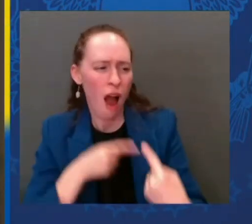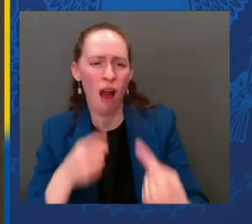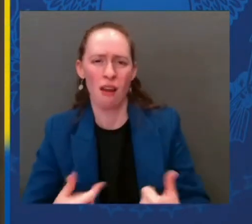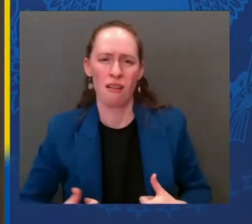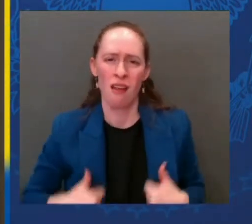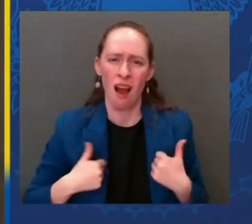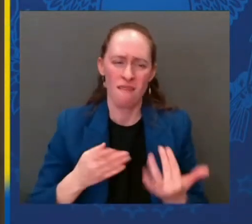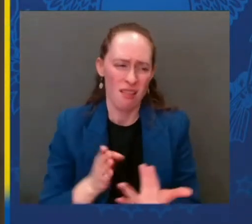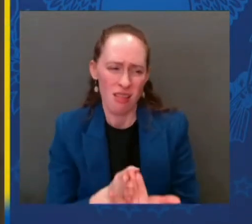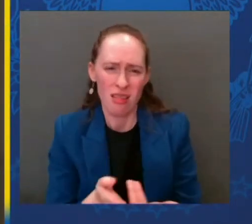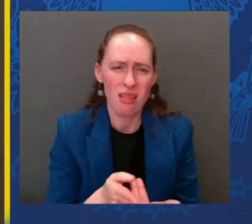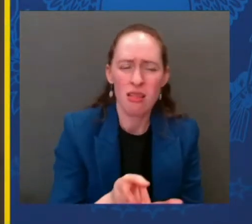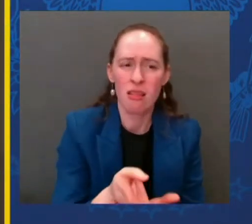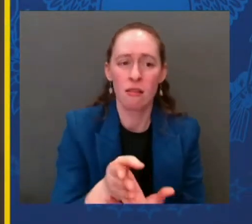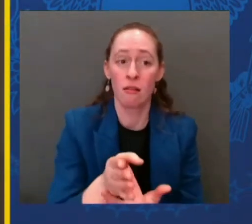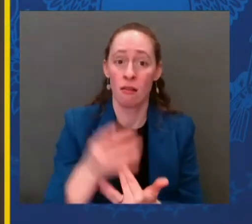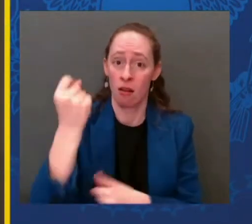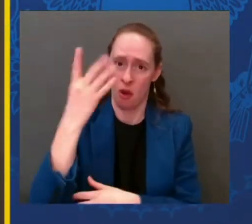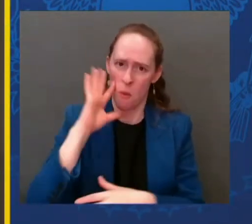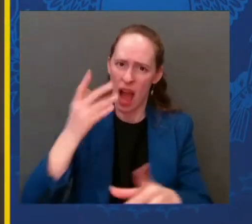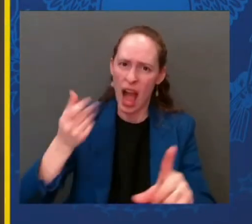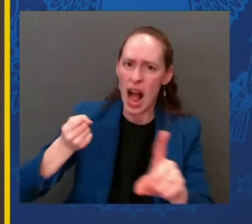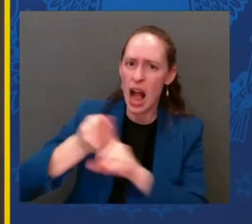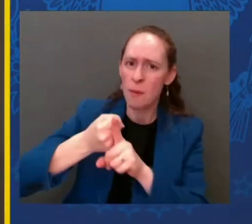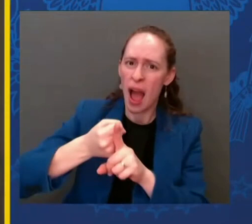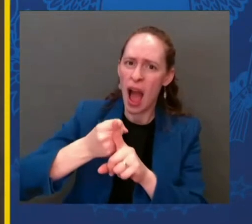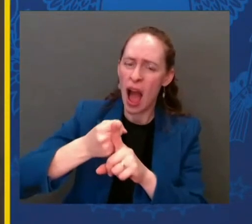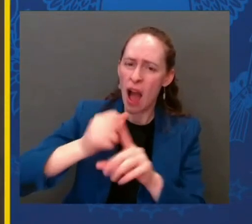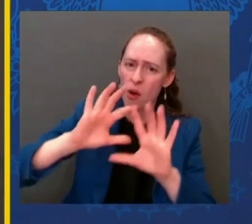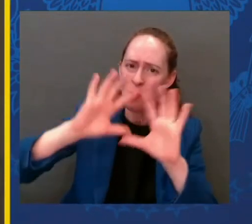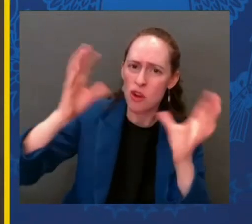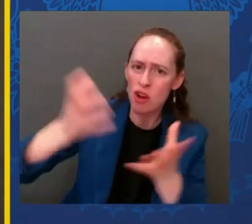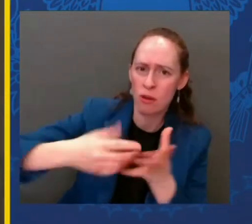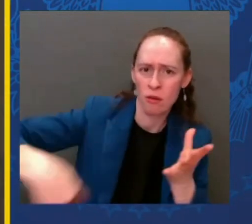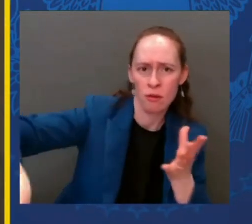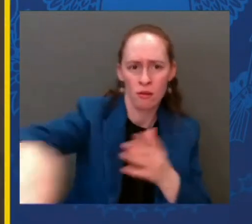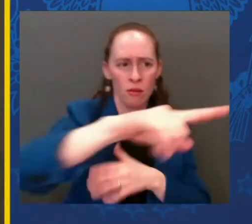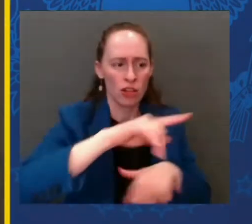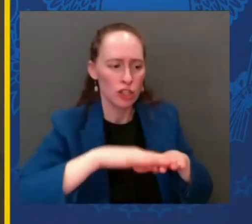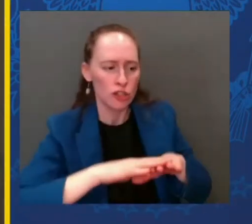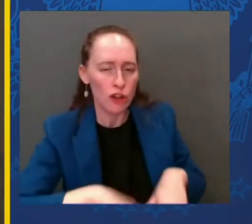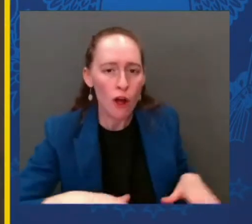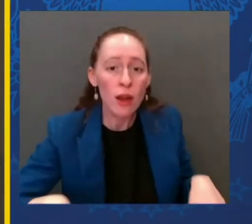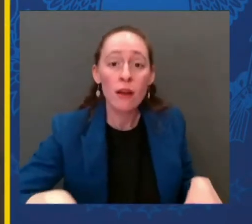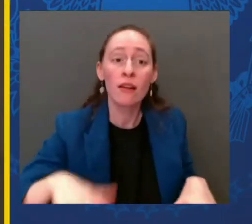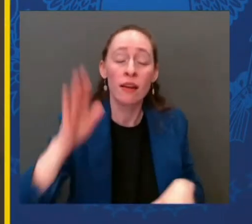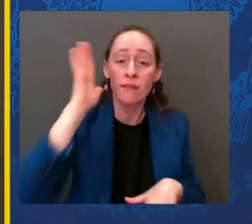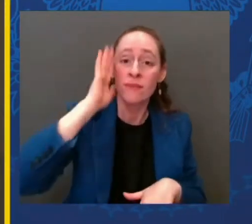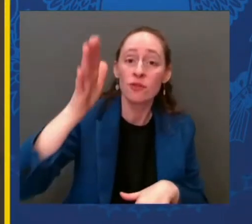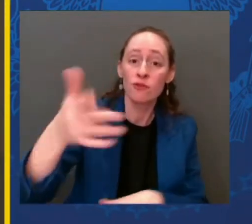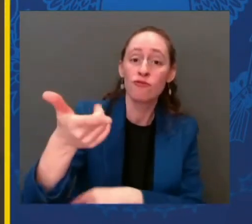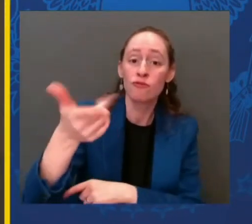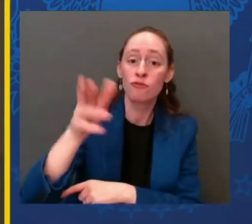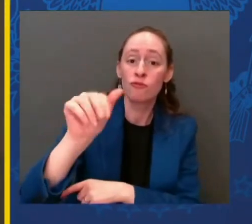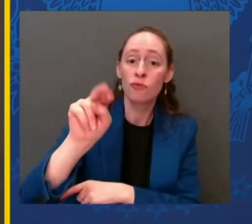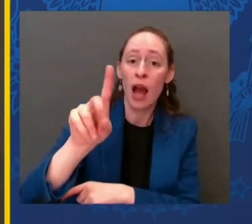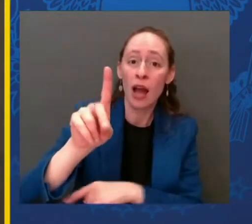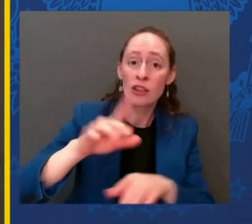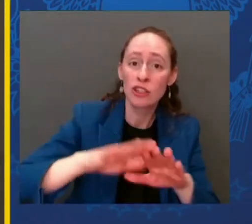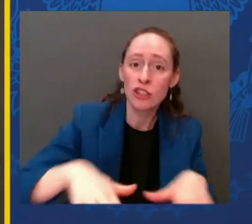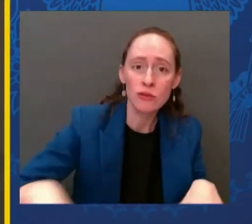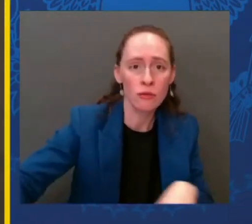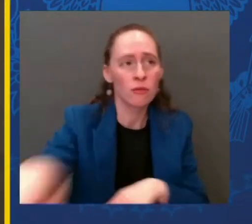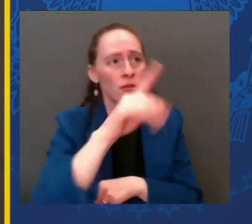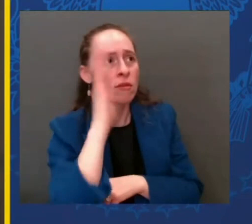support for Ukraine will not waver. Also asking our allies to strengthen their resolve in the coming months ahead,